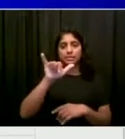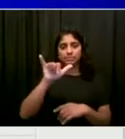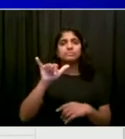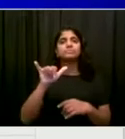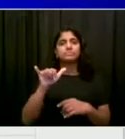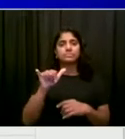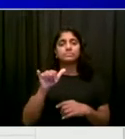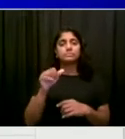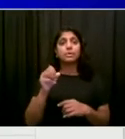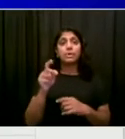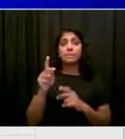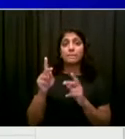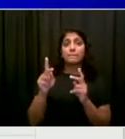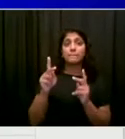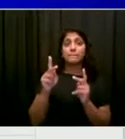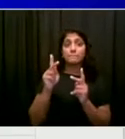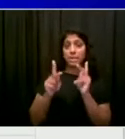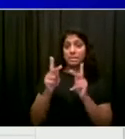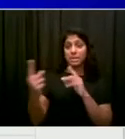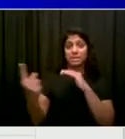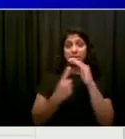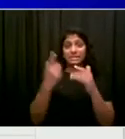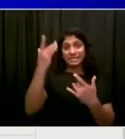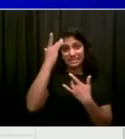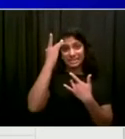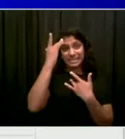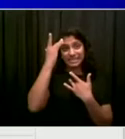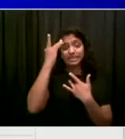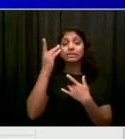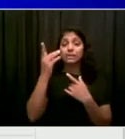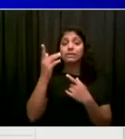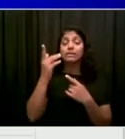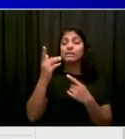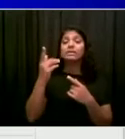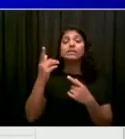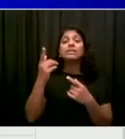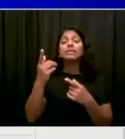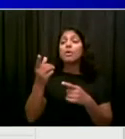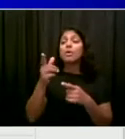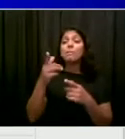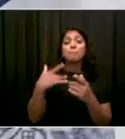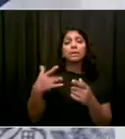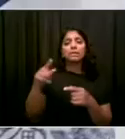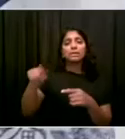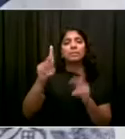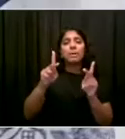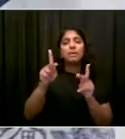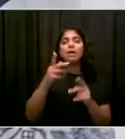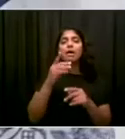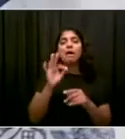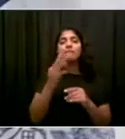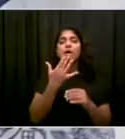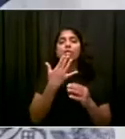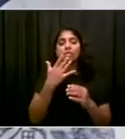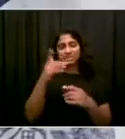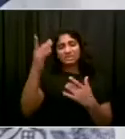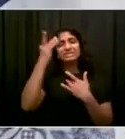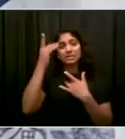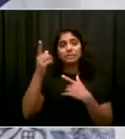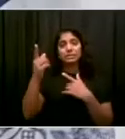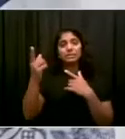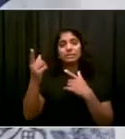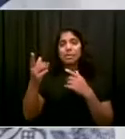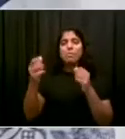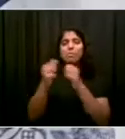hospitals because of who they are, where they are, the approach they take to the community. So, this is a moment to celebrate the incredible